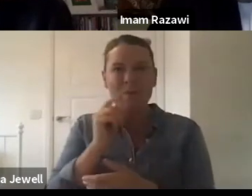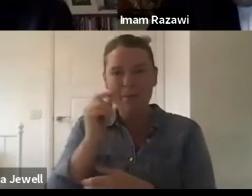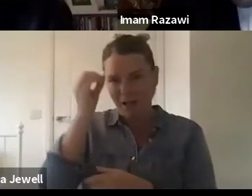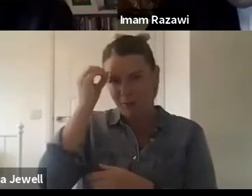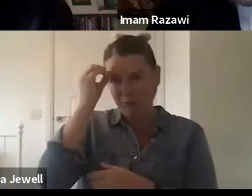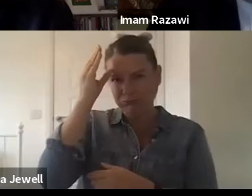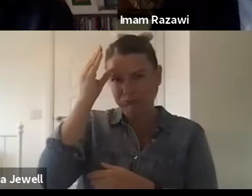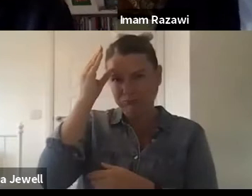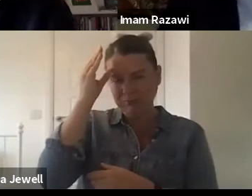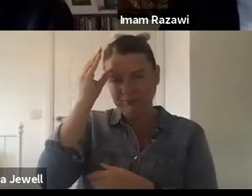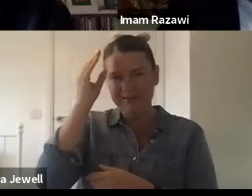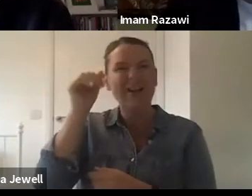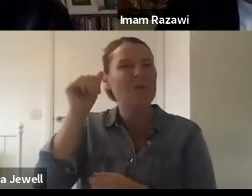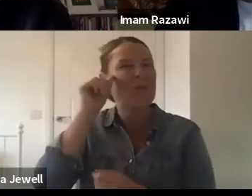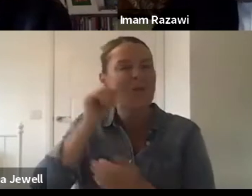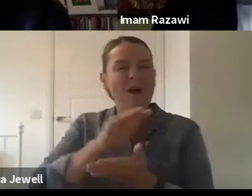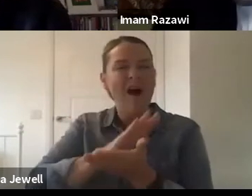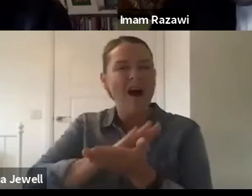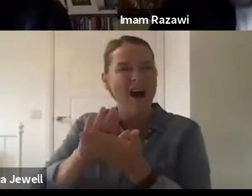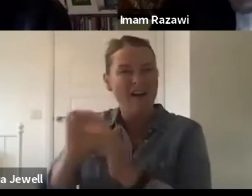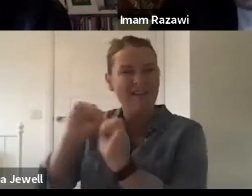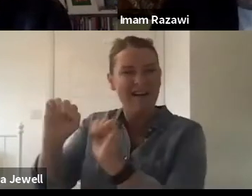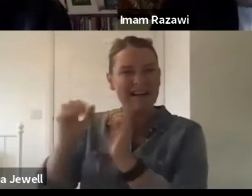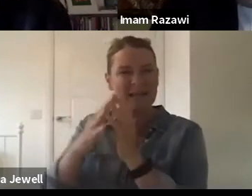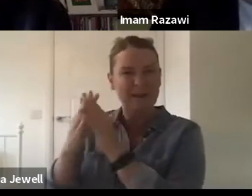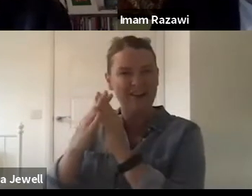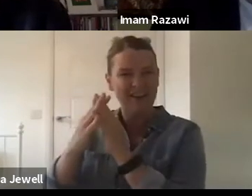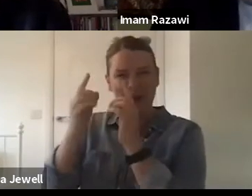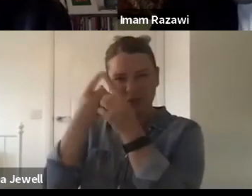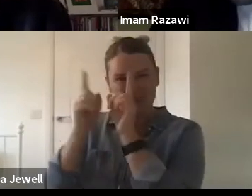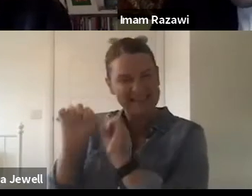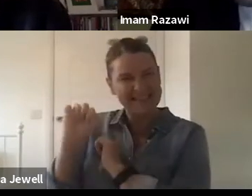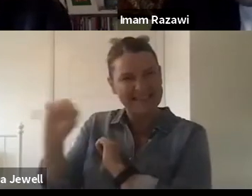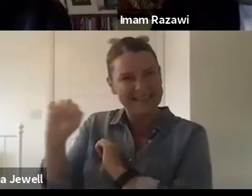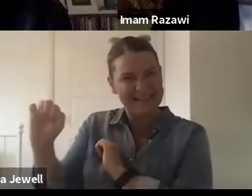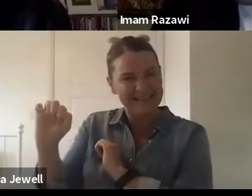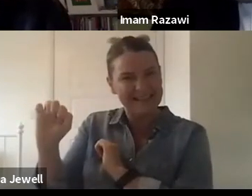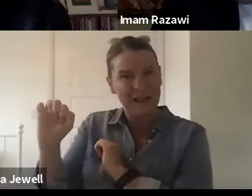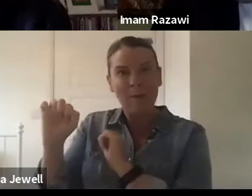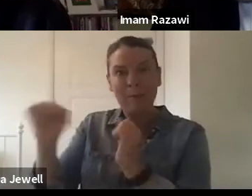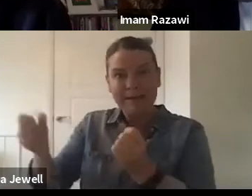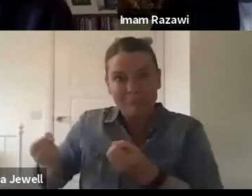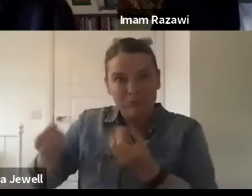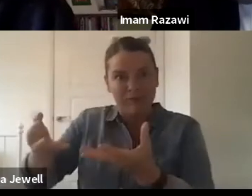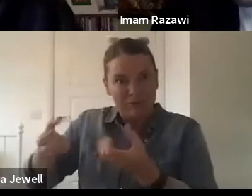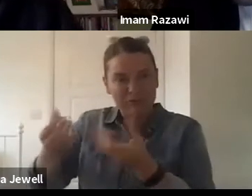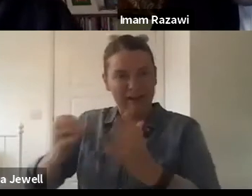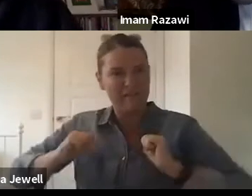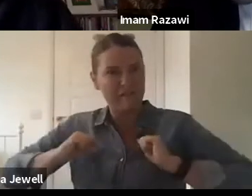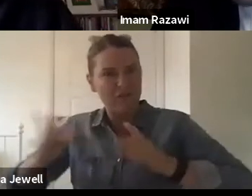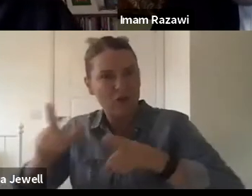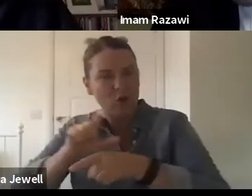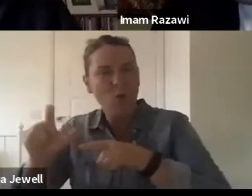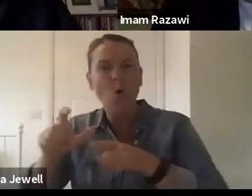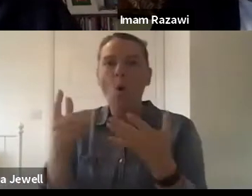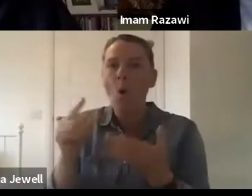hundreds of courses that some of them with a small cost to it, others free. So I think, I think there